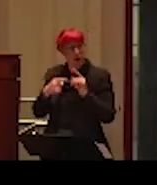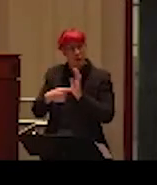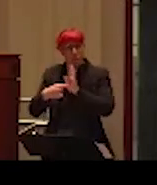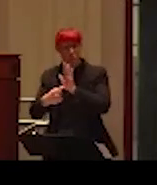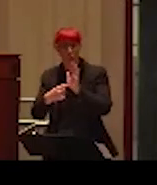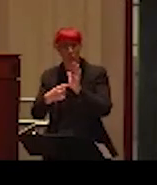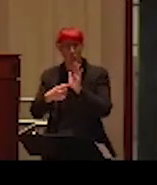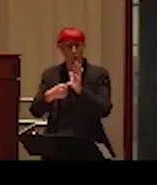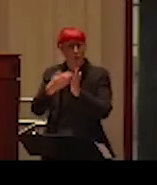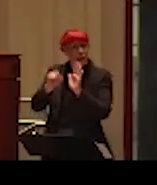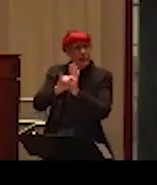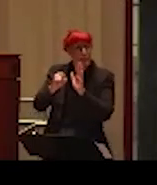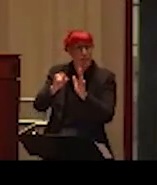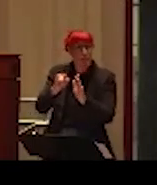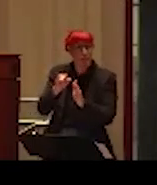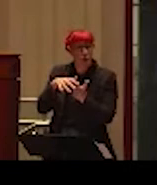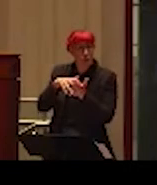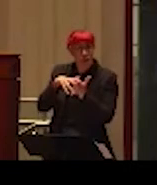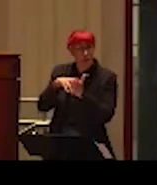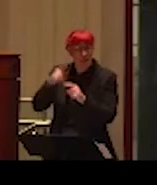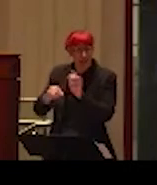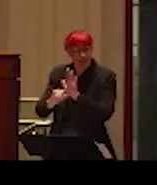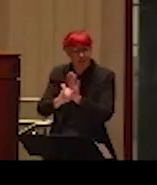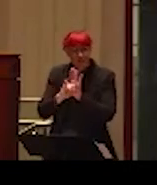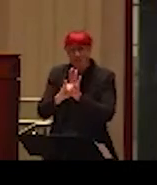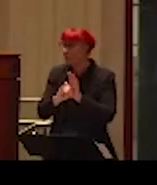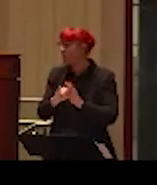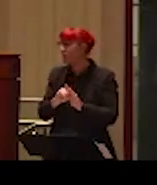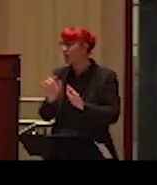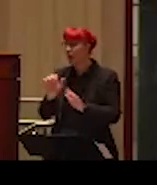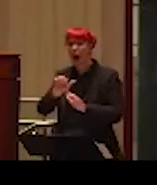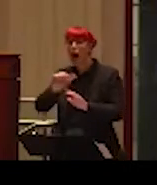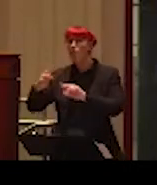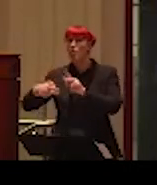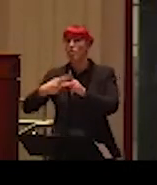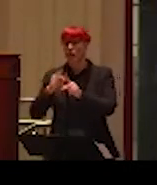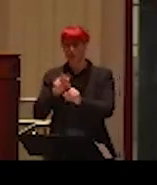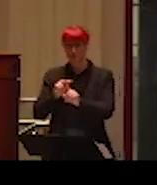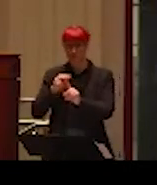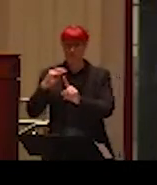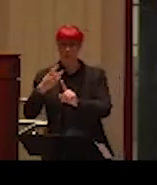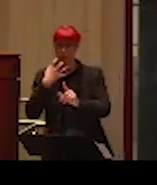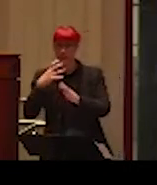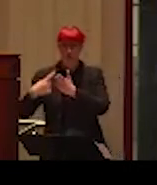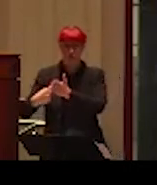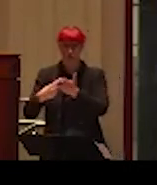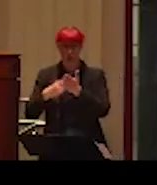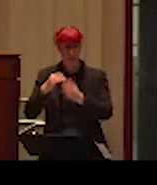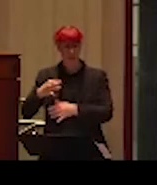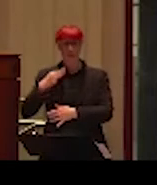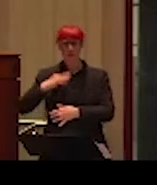there is actually another type of controversy which is beneficial and can promote an attitude of inquiry